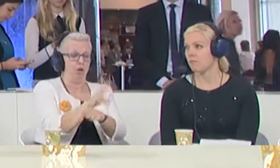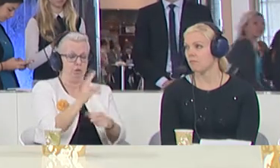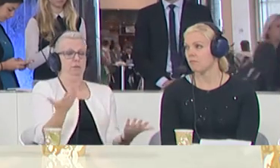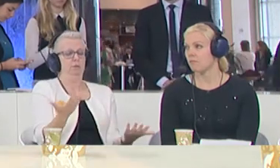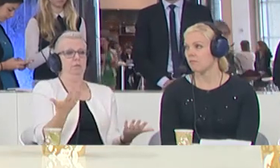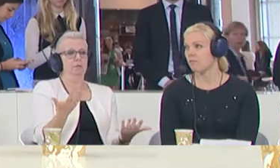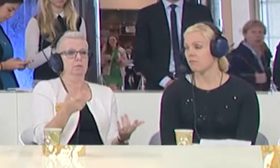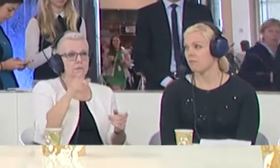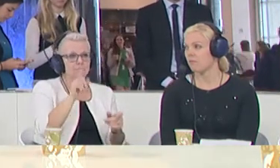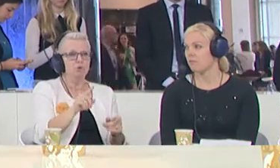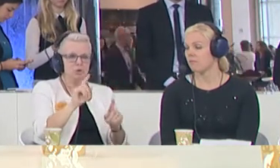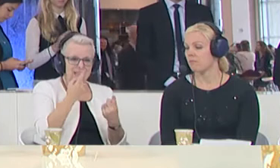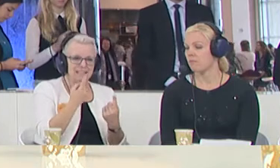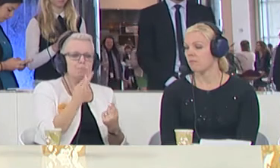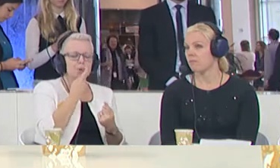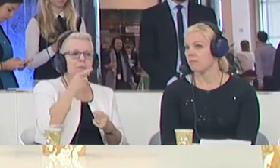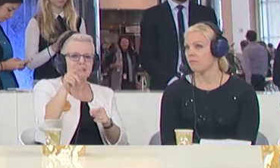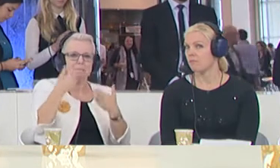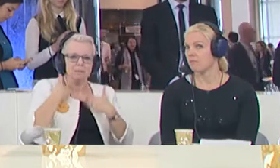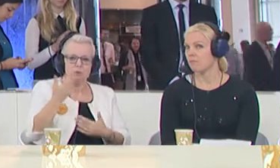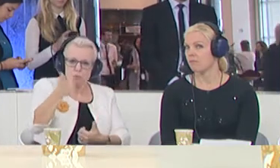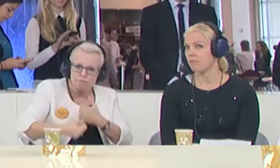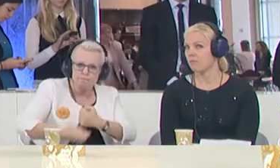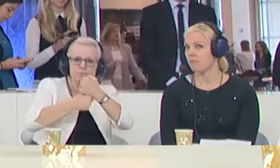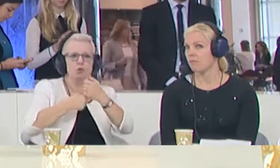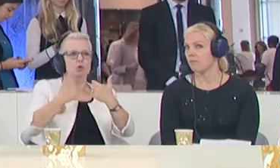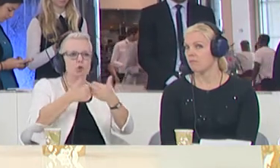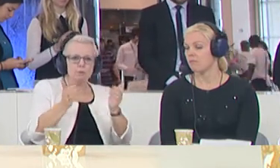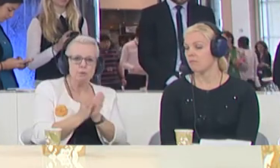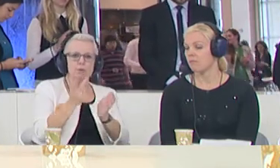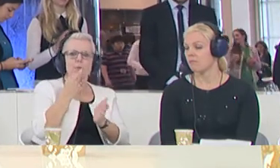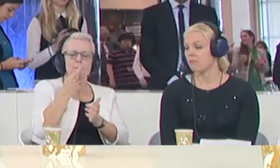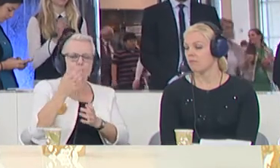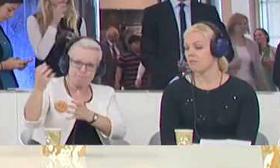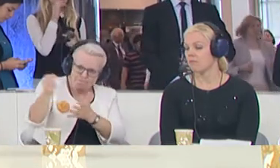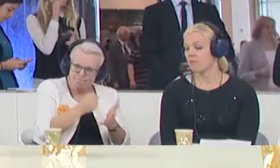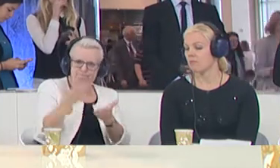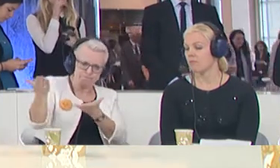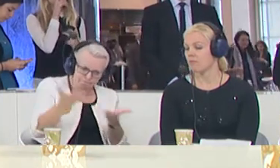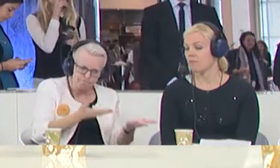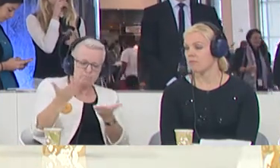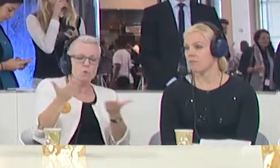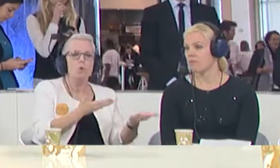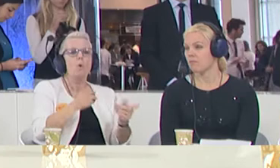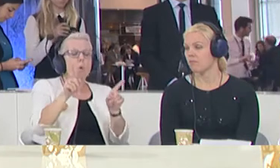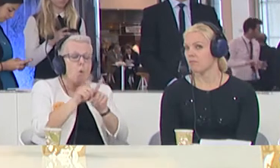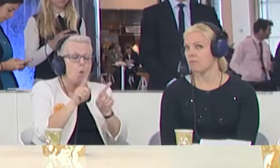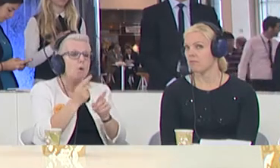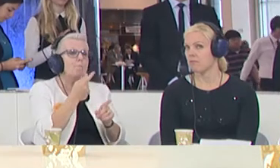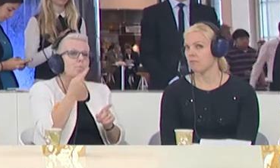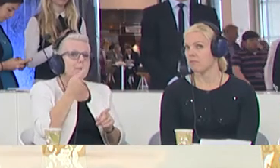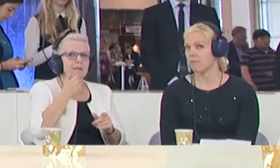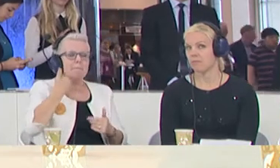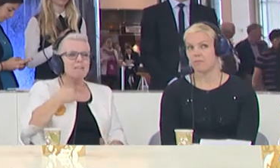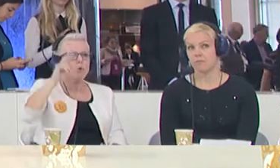deal well with these people, to support the communities that take on board refugees, to also try to convince